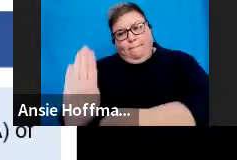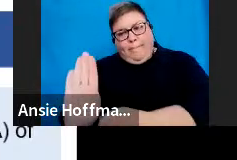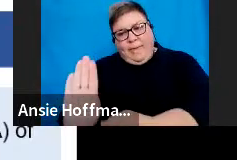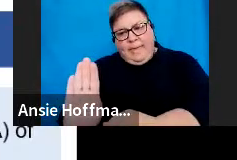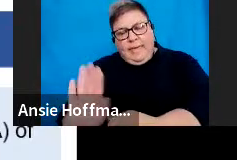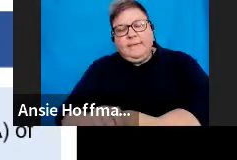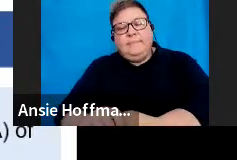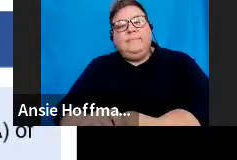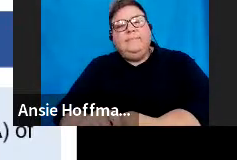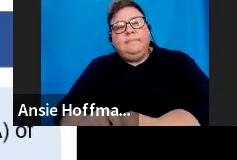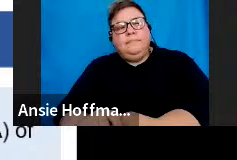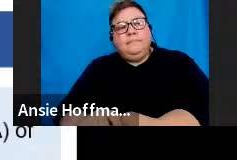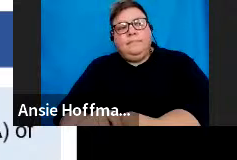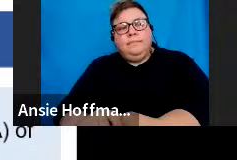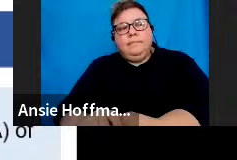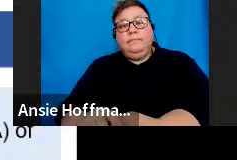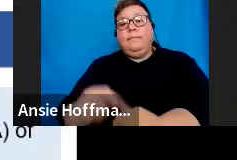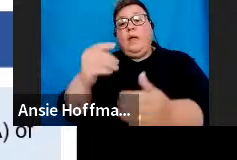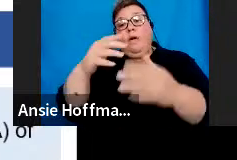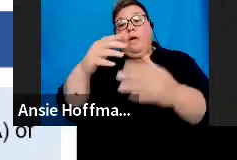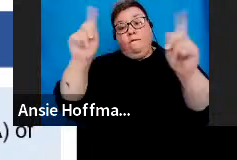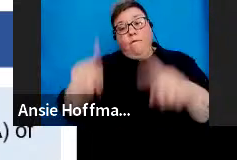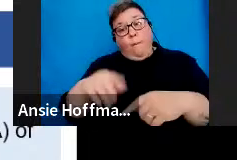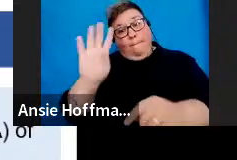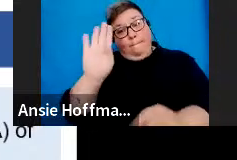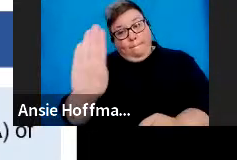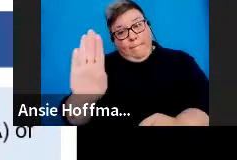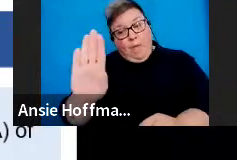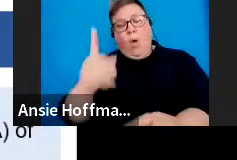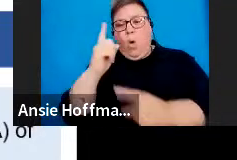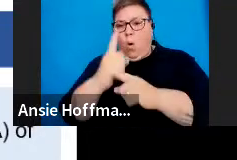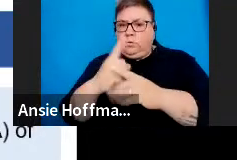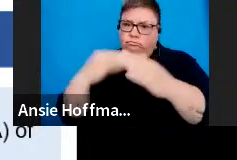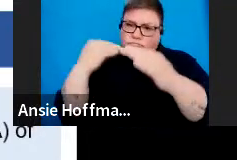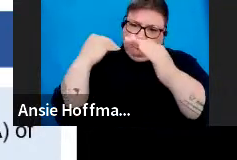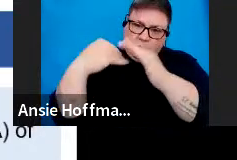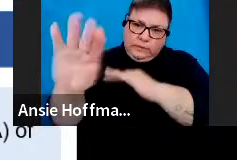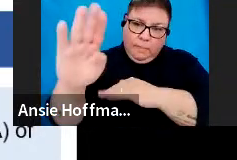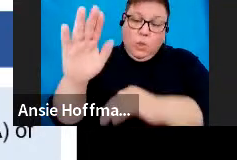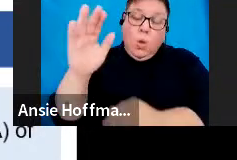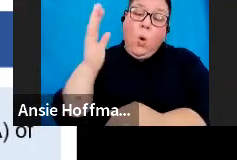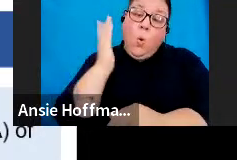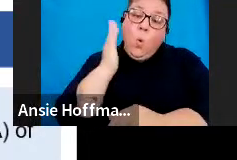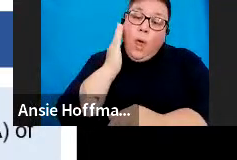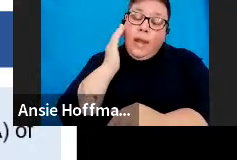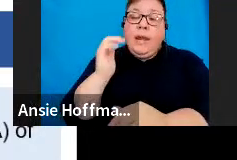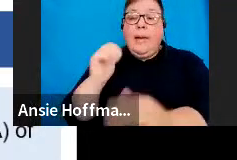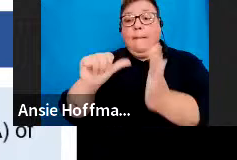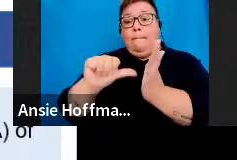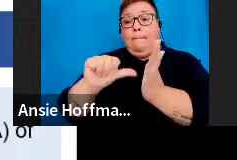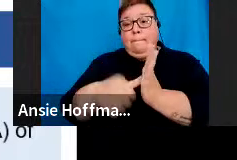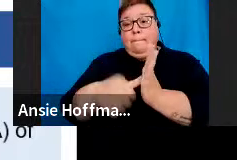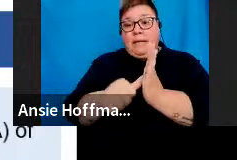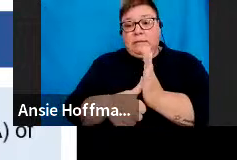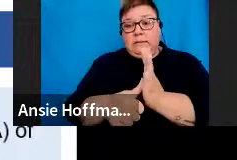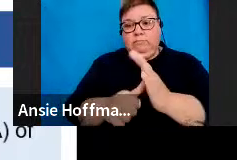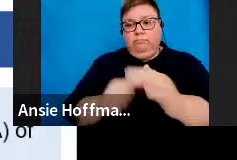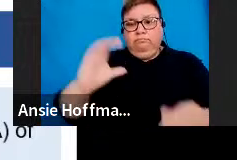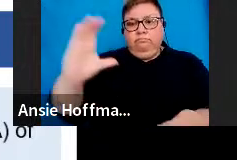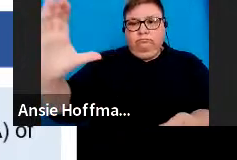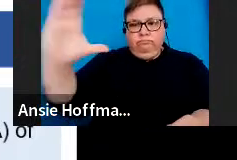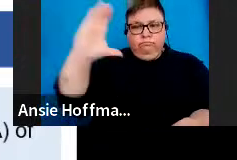B directive request must always be submitted where a pension or provident fund is wound up.